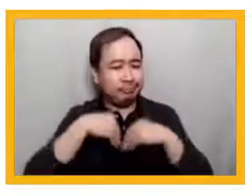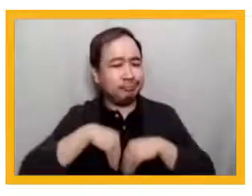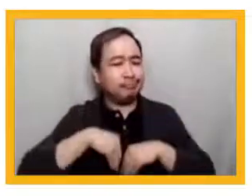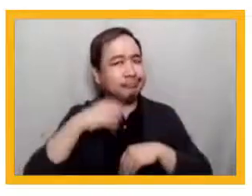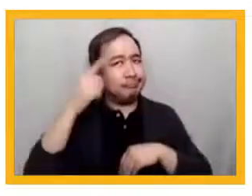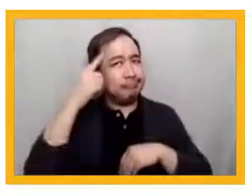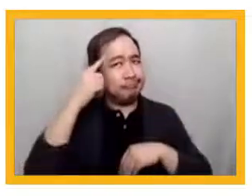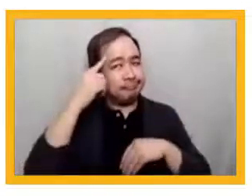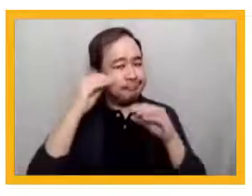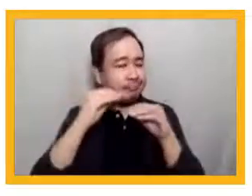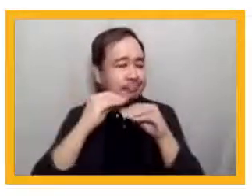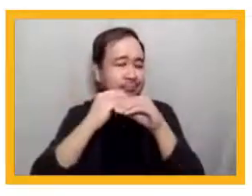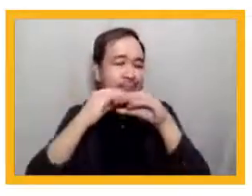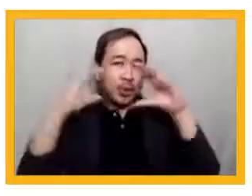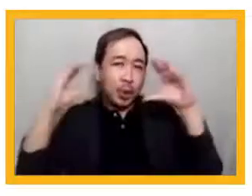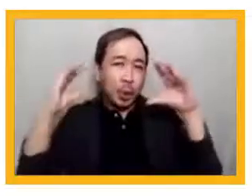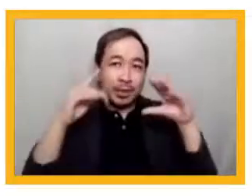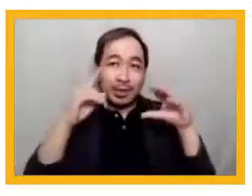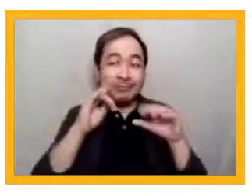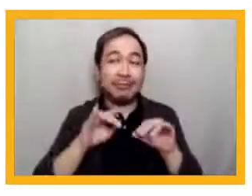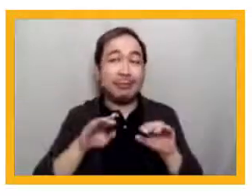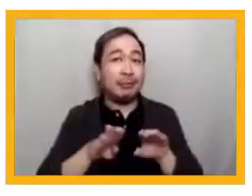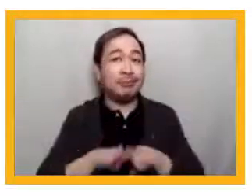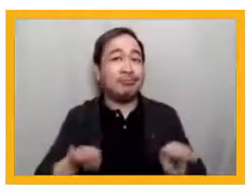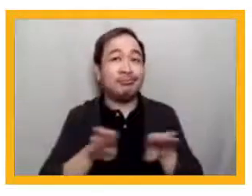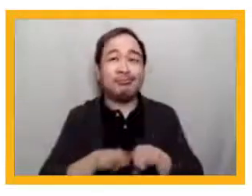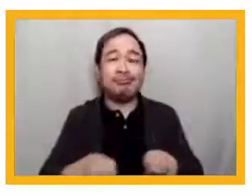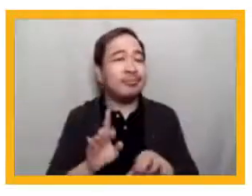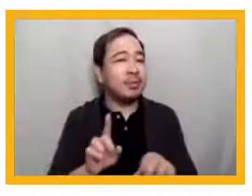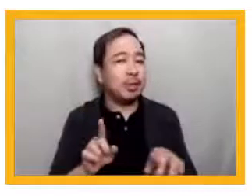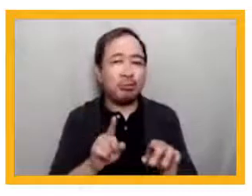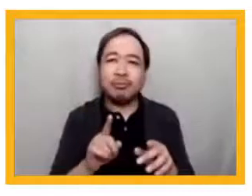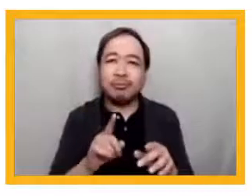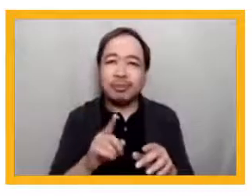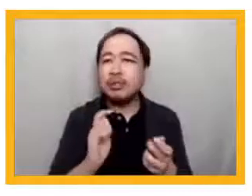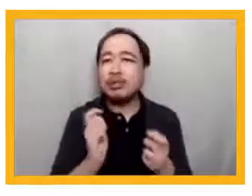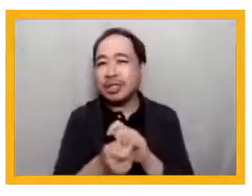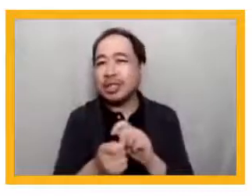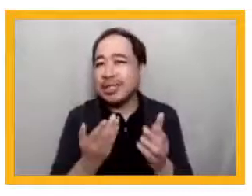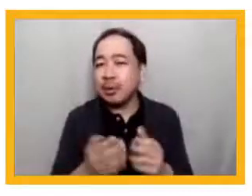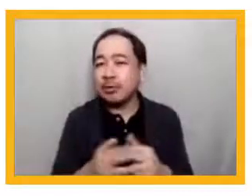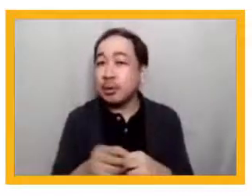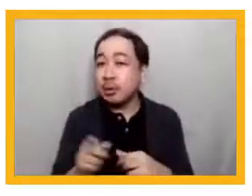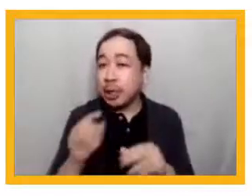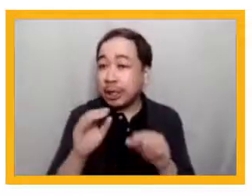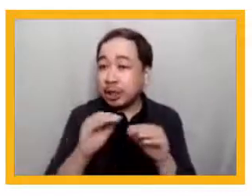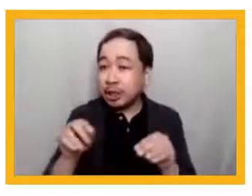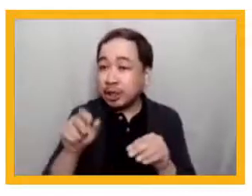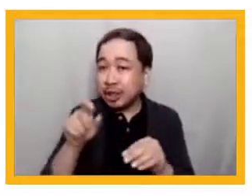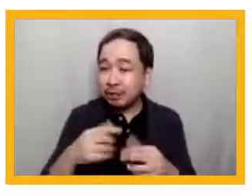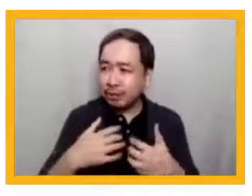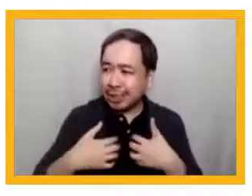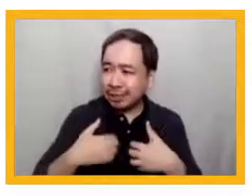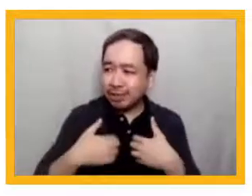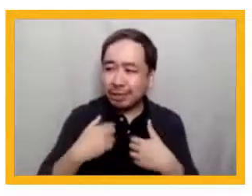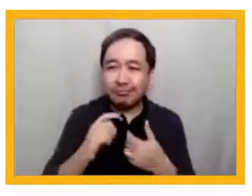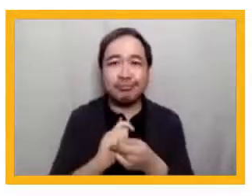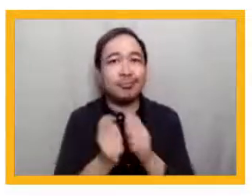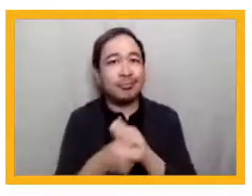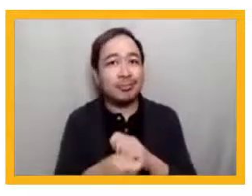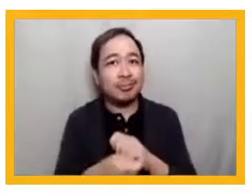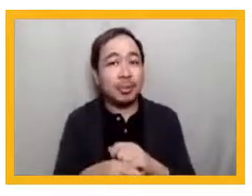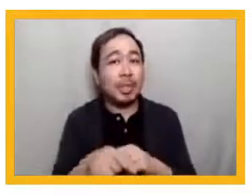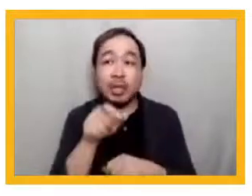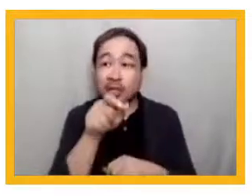to make a significant difference in the lives of students. When teachers show interest in their students' learning, when teachers are interested